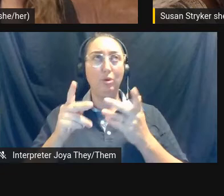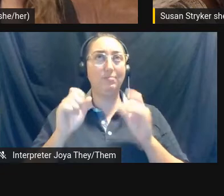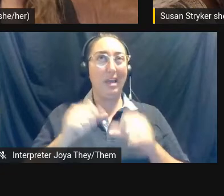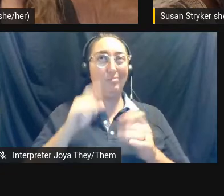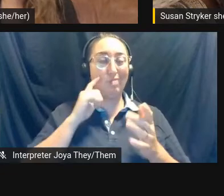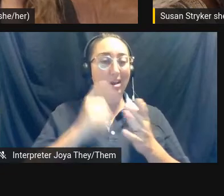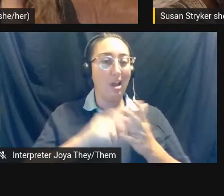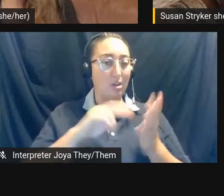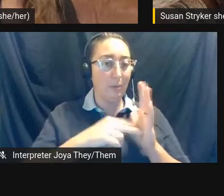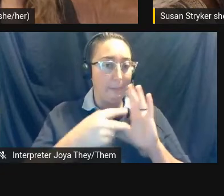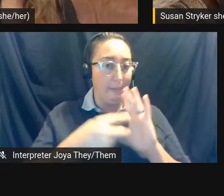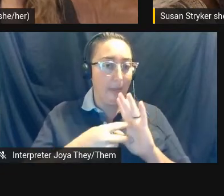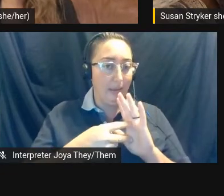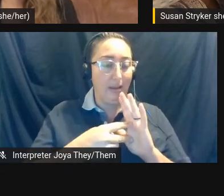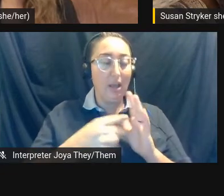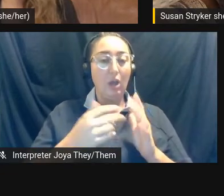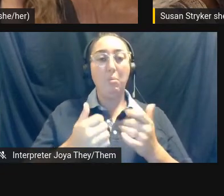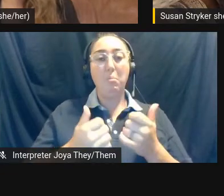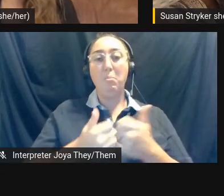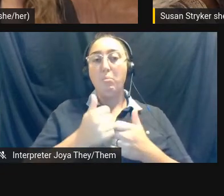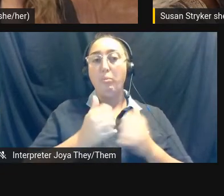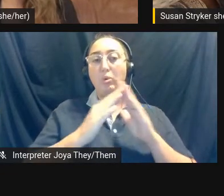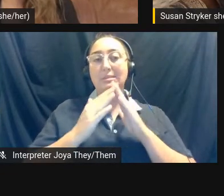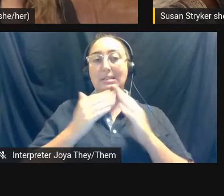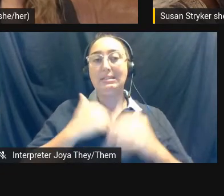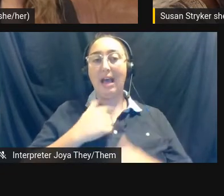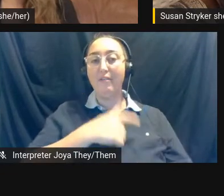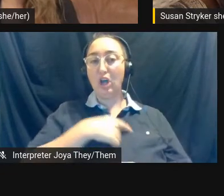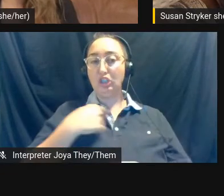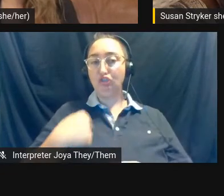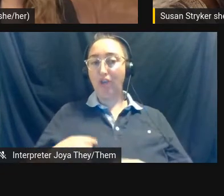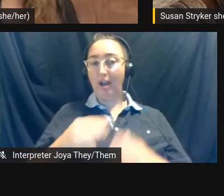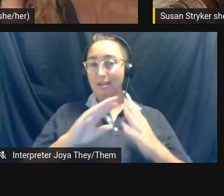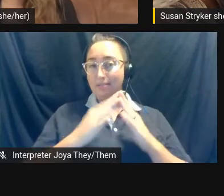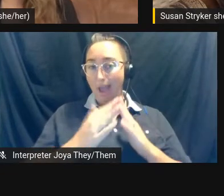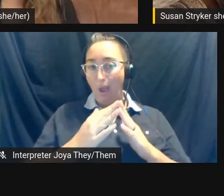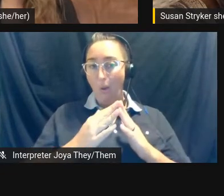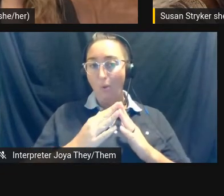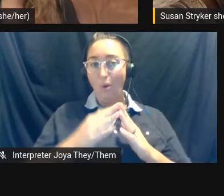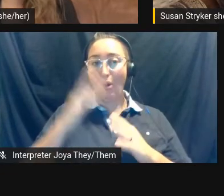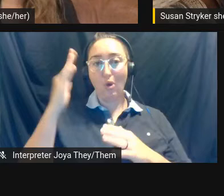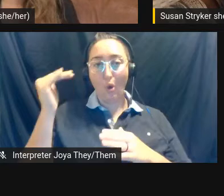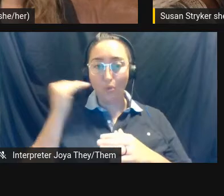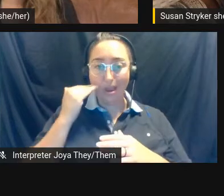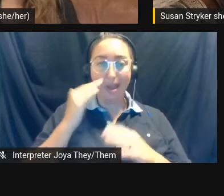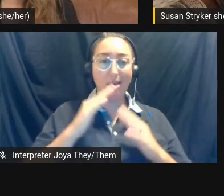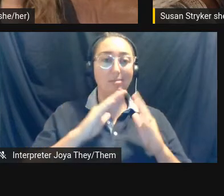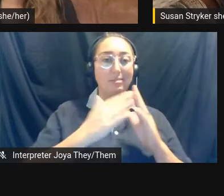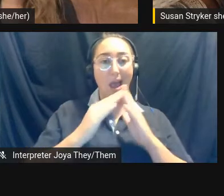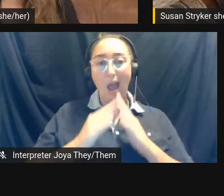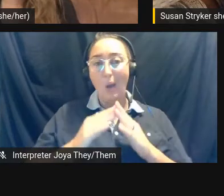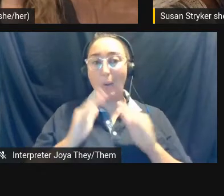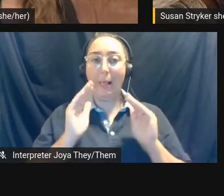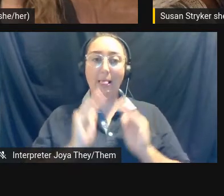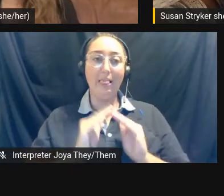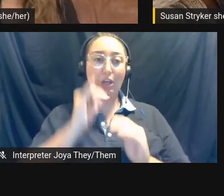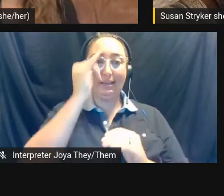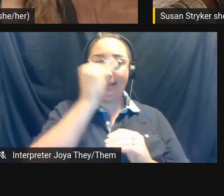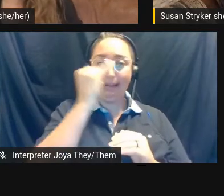usually every city has a Chinatown or like a Koreatown, a Little Italy, an old Ukrainian,